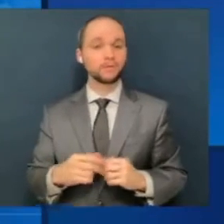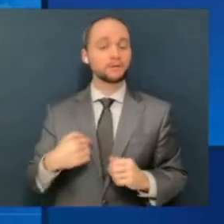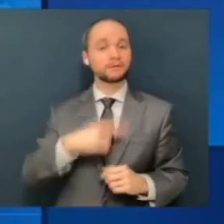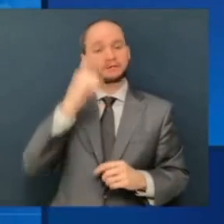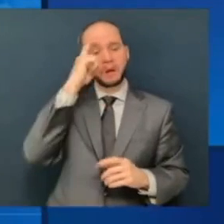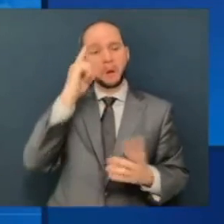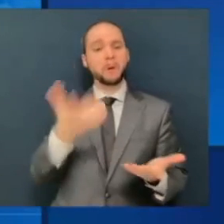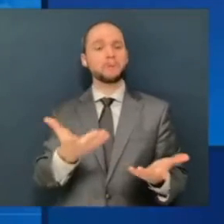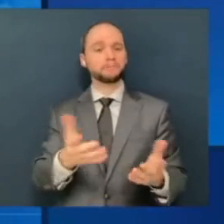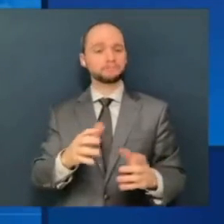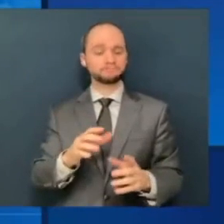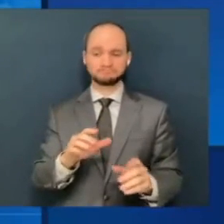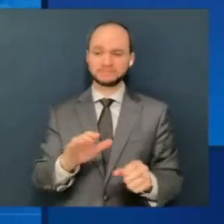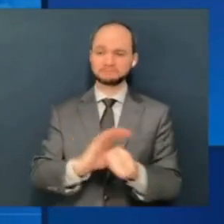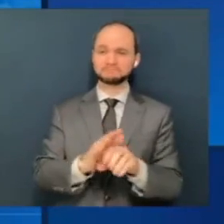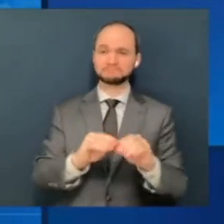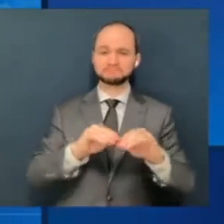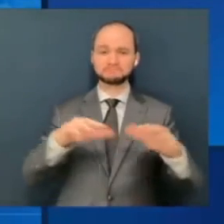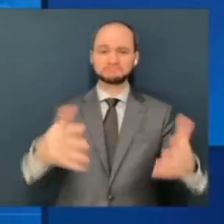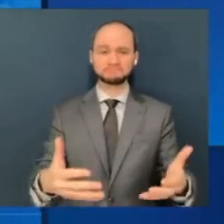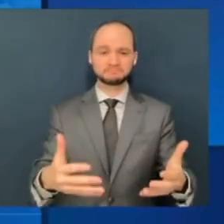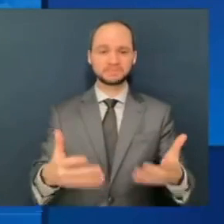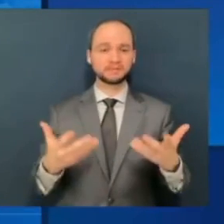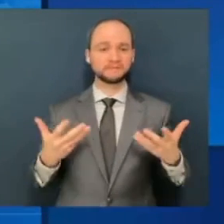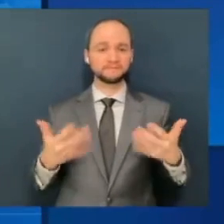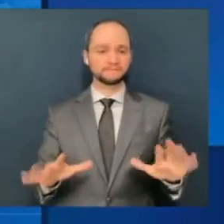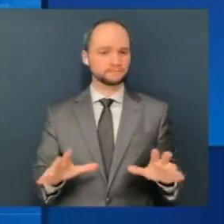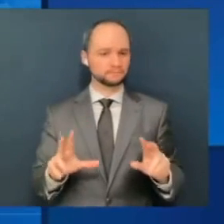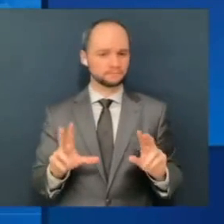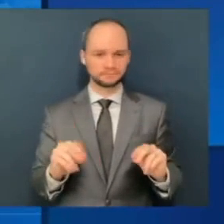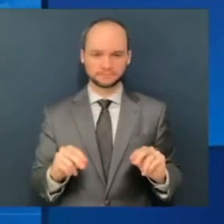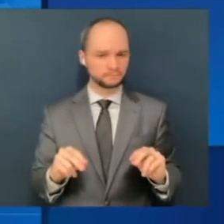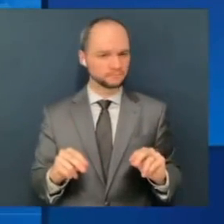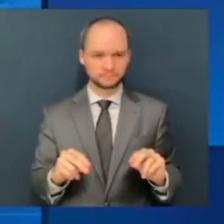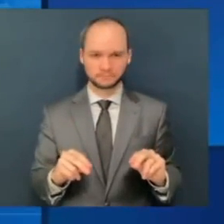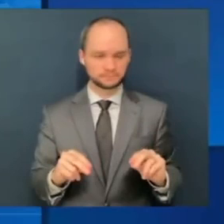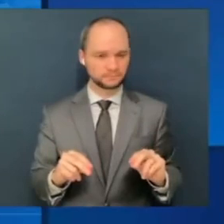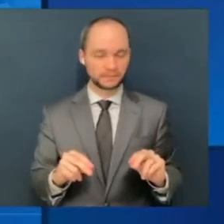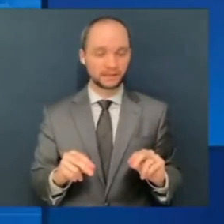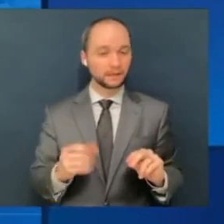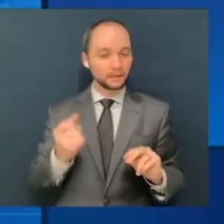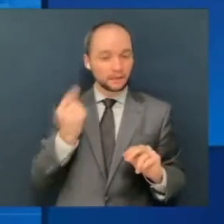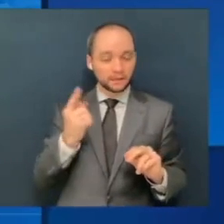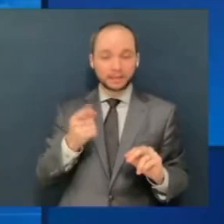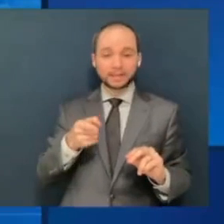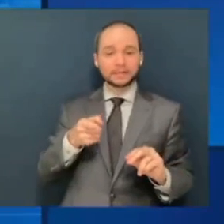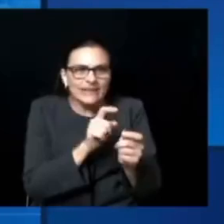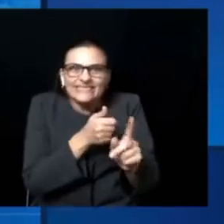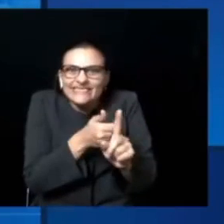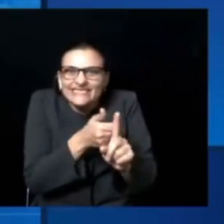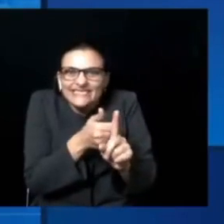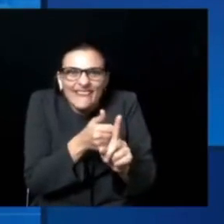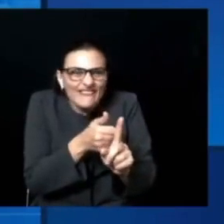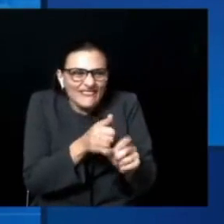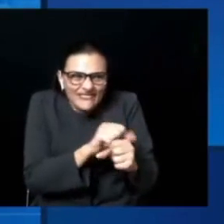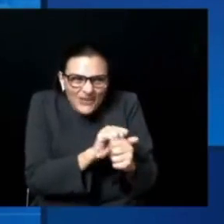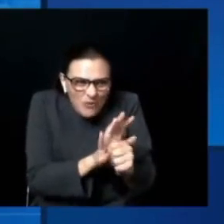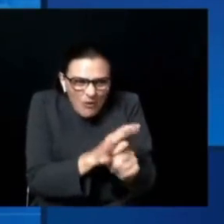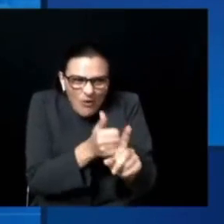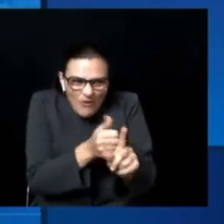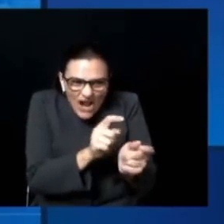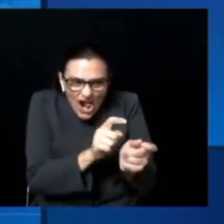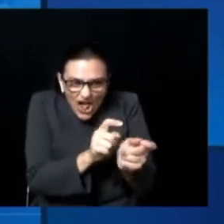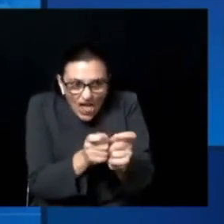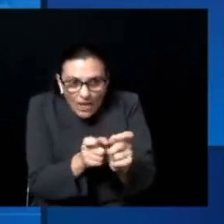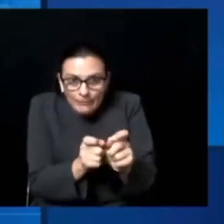The pandemic is not over anywhere until it's over everywhere. COVID